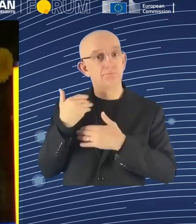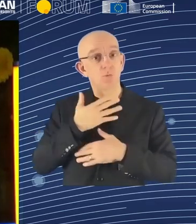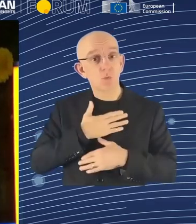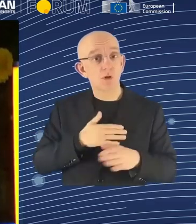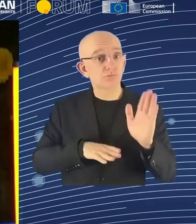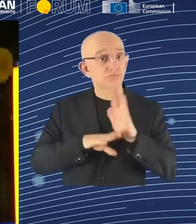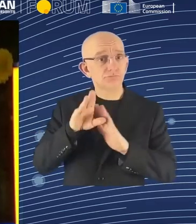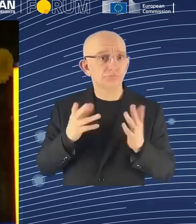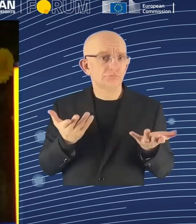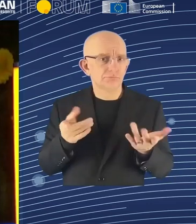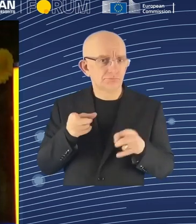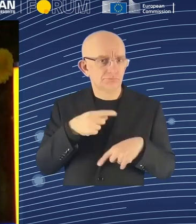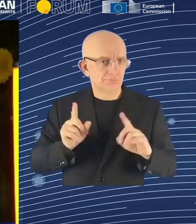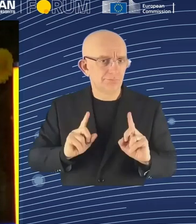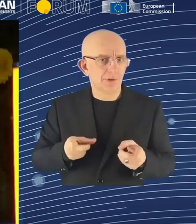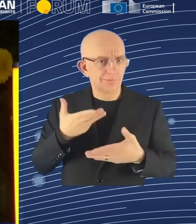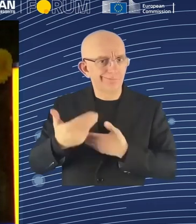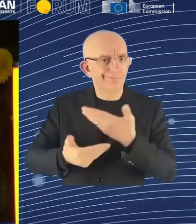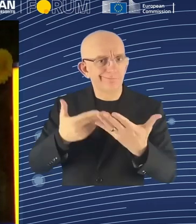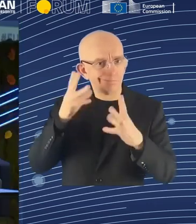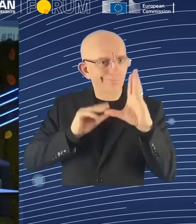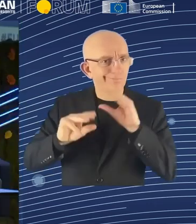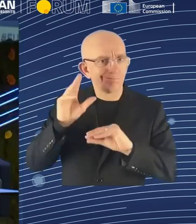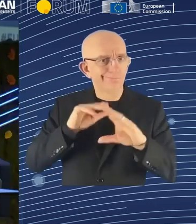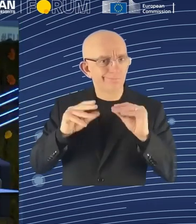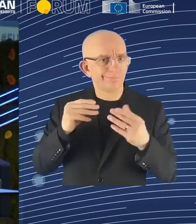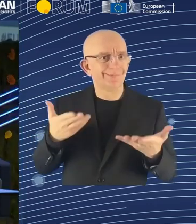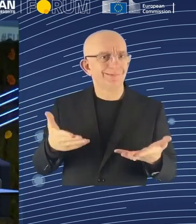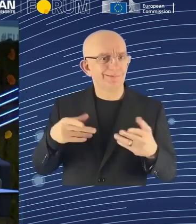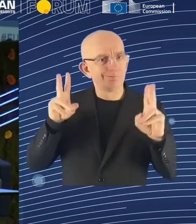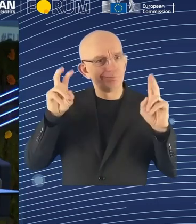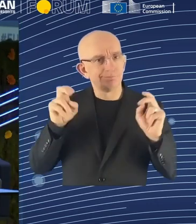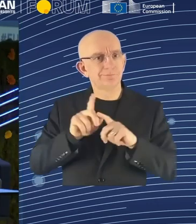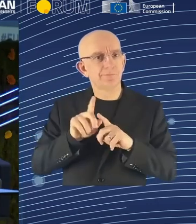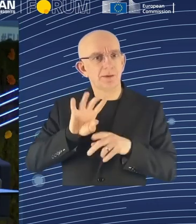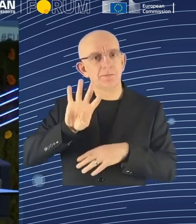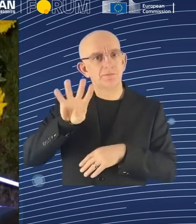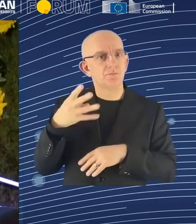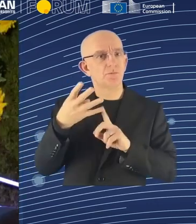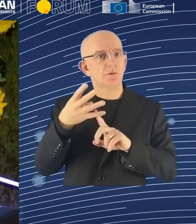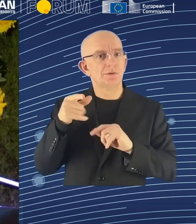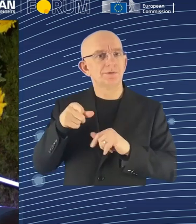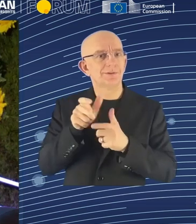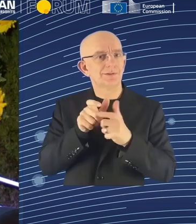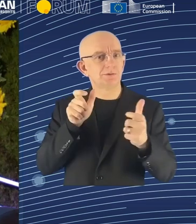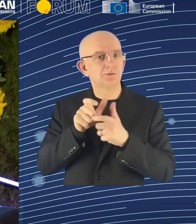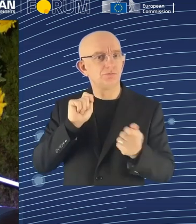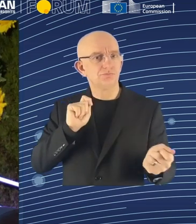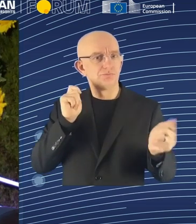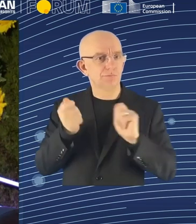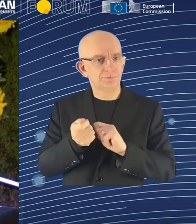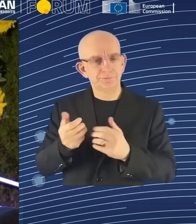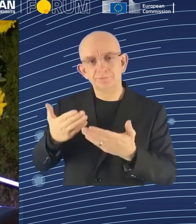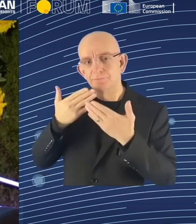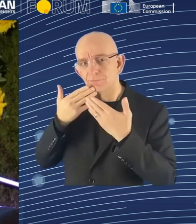fourth industrial revolution. Thank you so much. Leticia Collido, managing director in Accenture, leading data and AI business in Europe